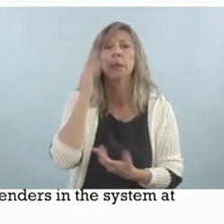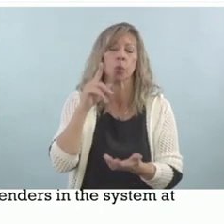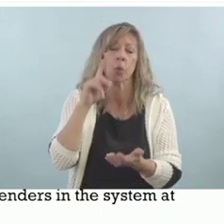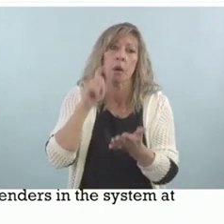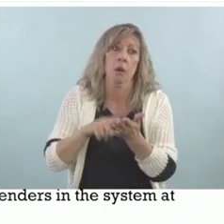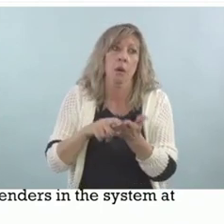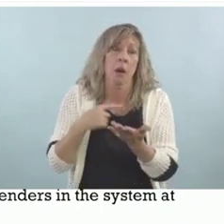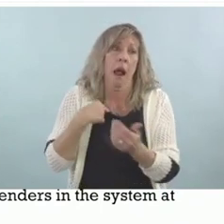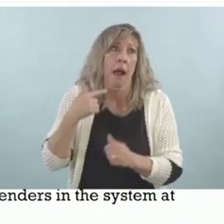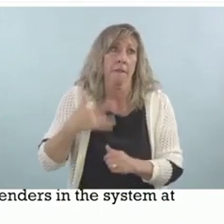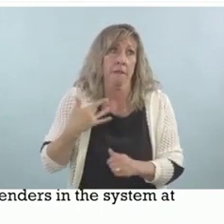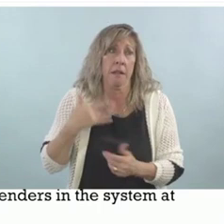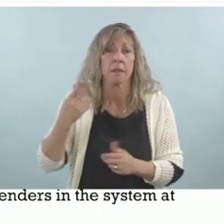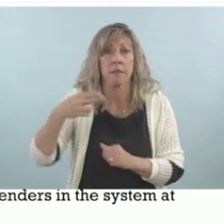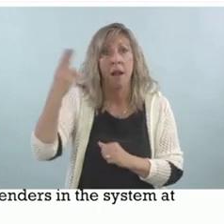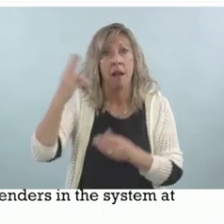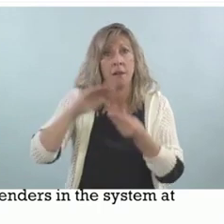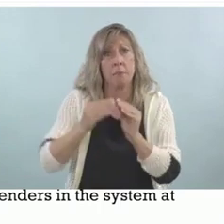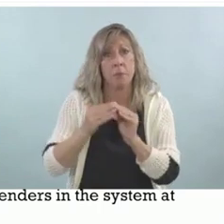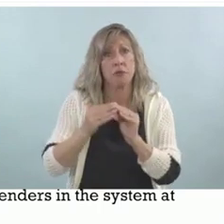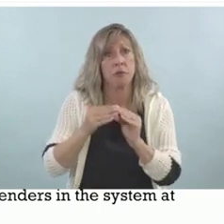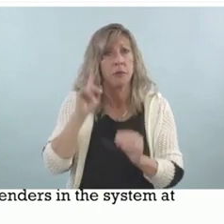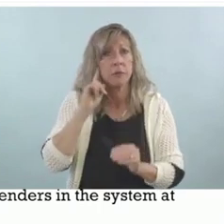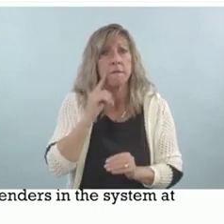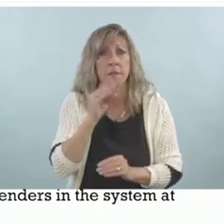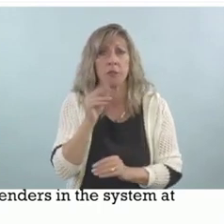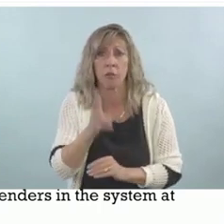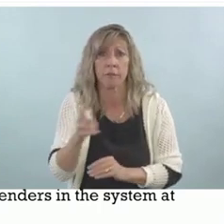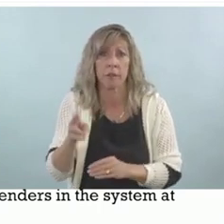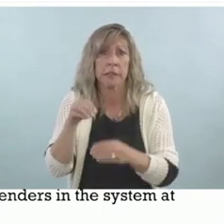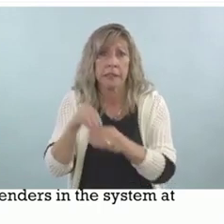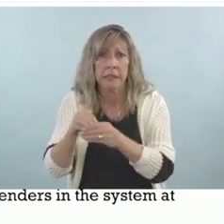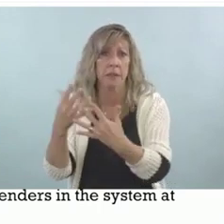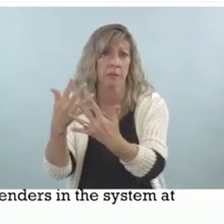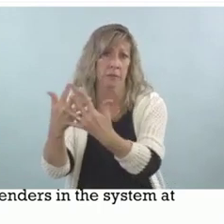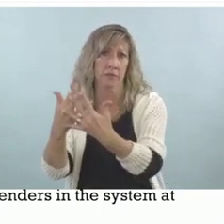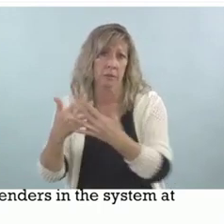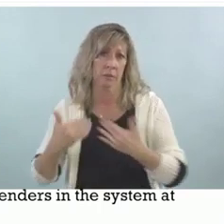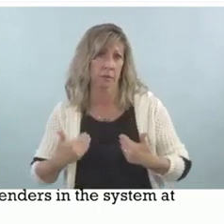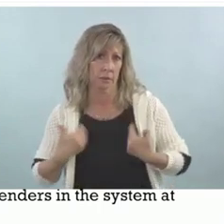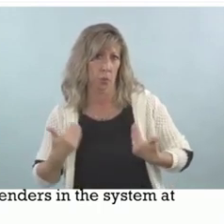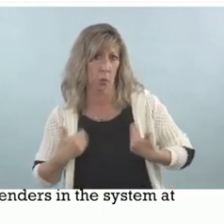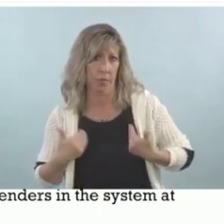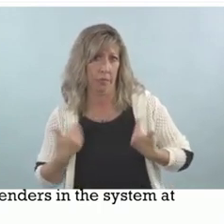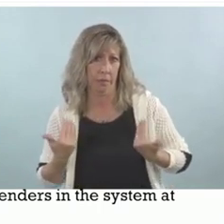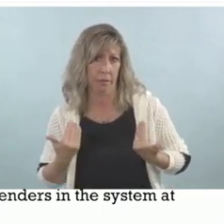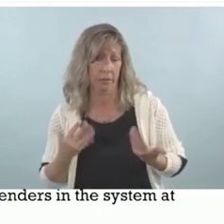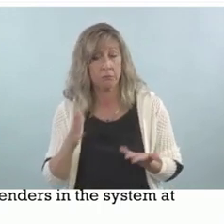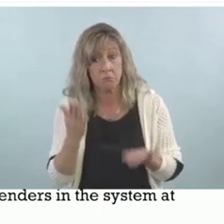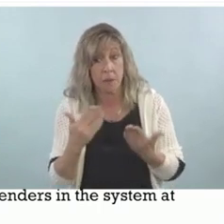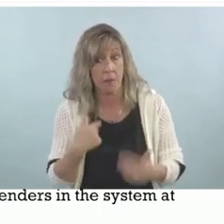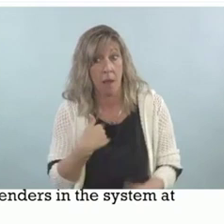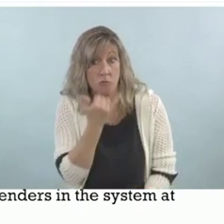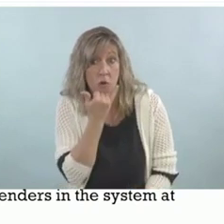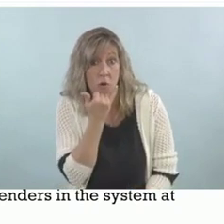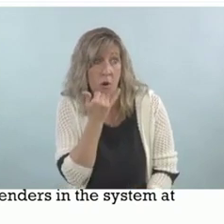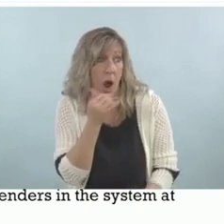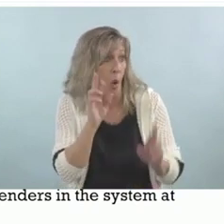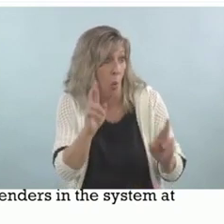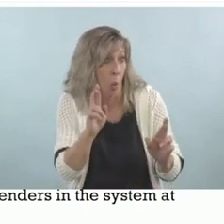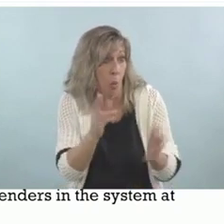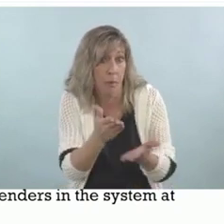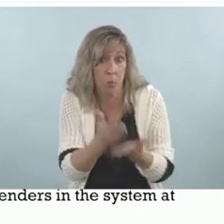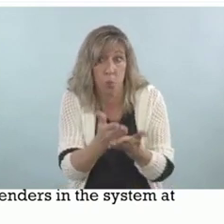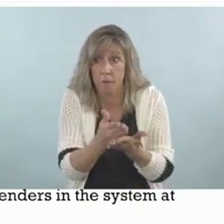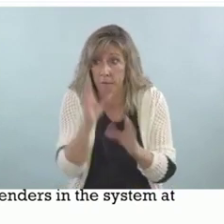I'm wrong. I hope somebody else can prove me wrong. But right now, that number is going to be published in a book